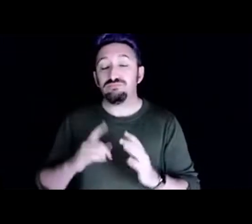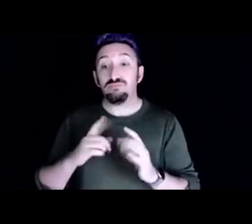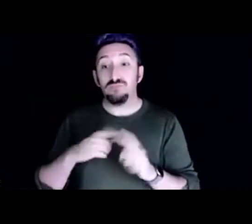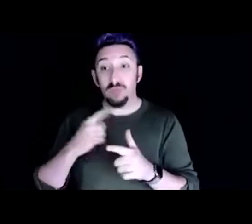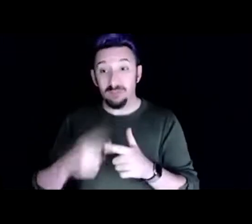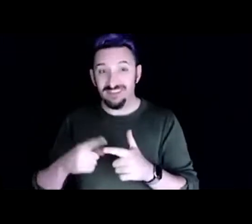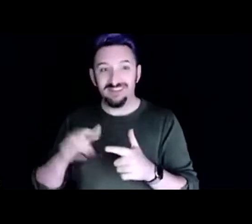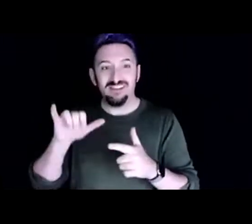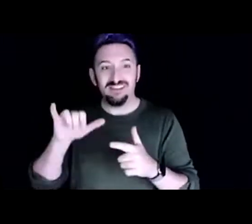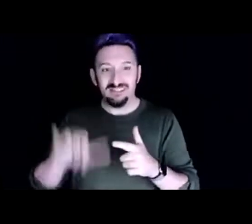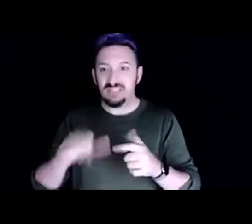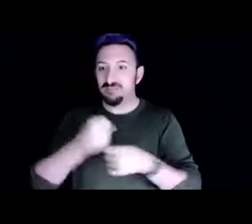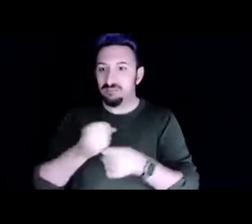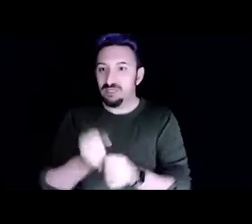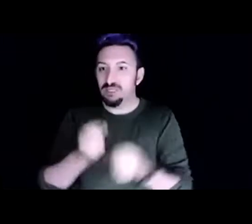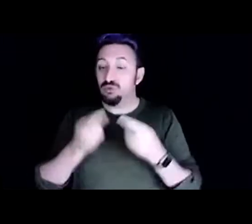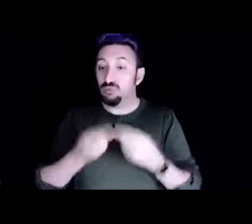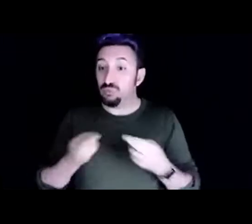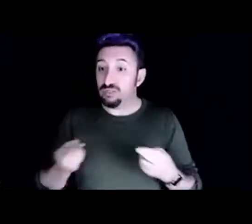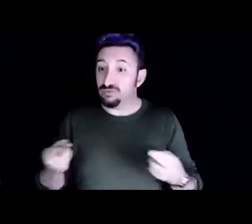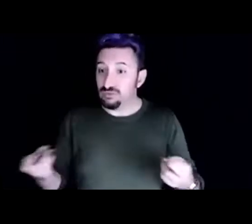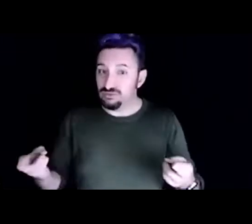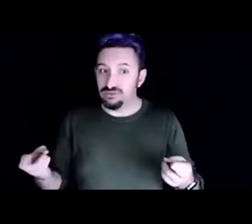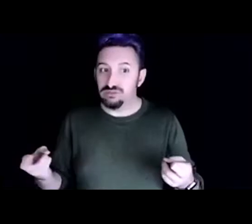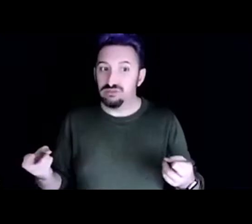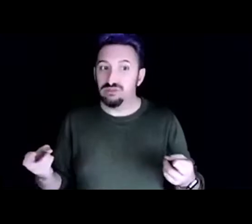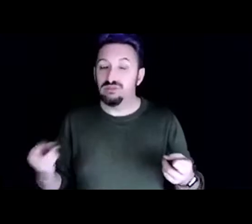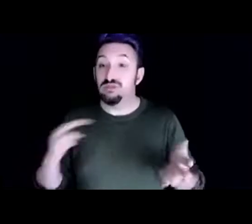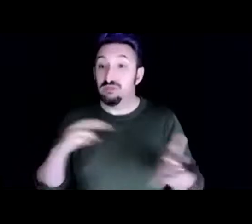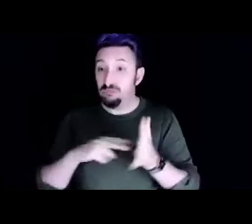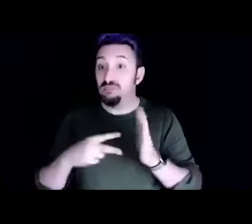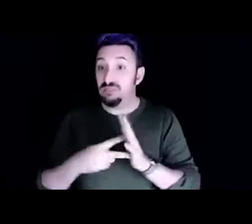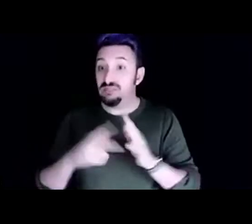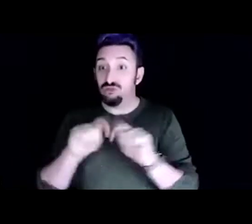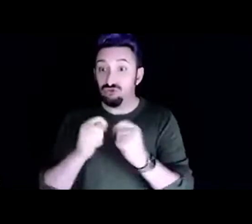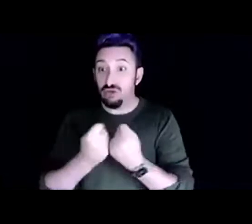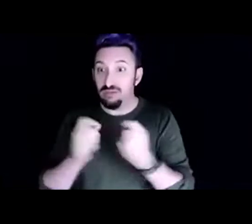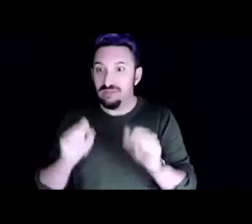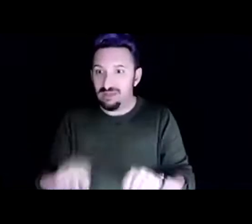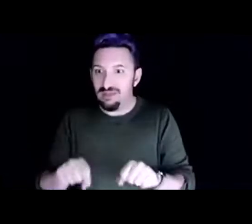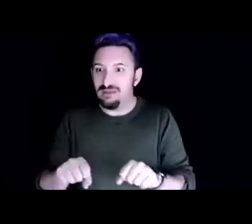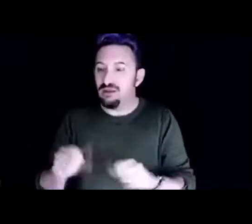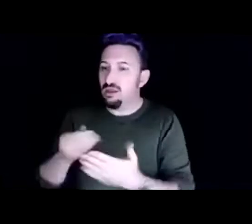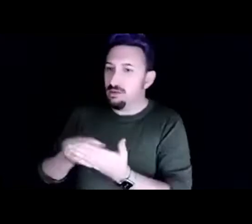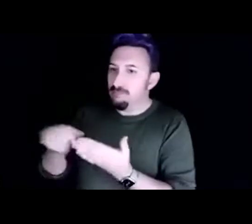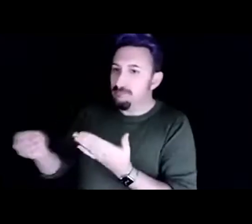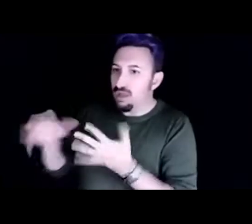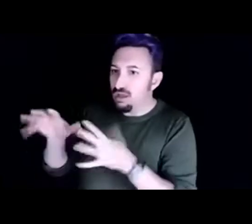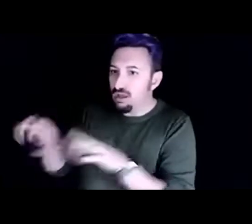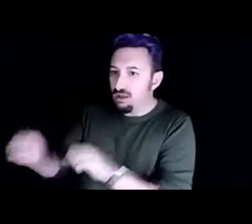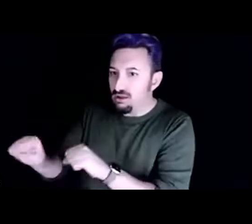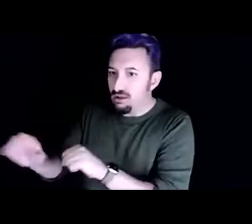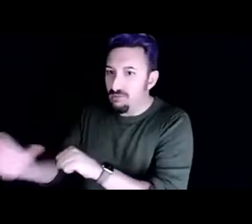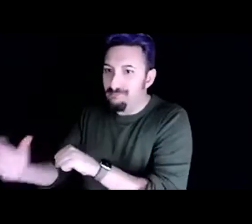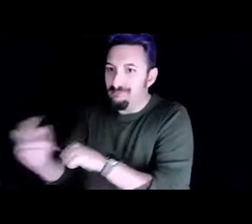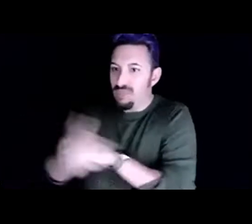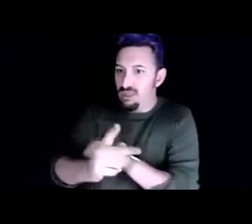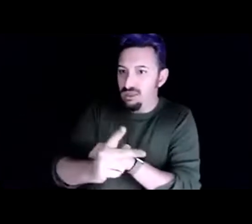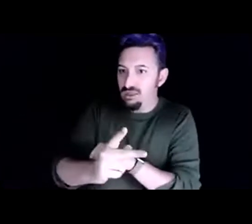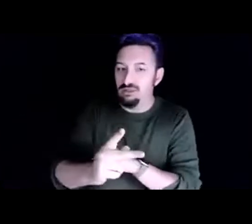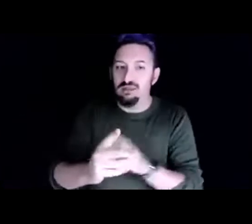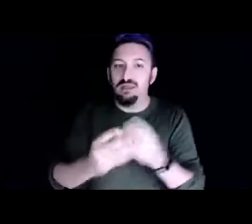resources where the tribe can buy back some of the land and have access to their own land once again